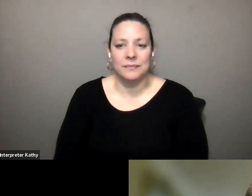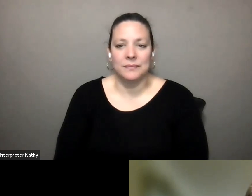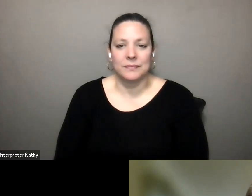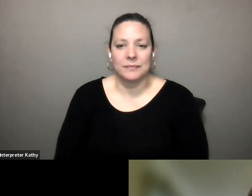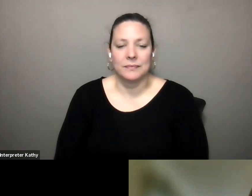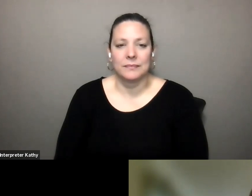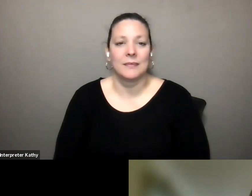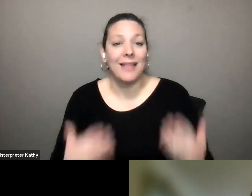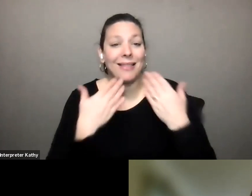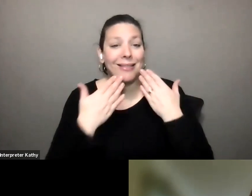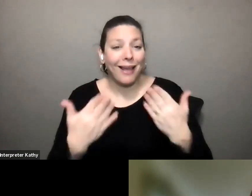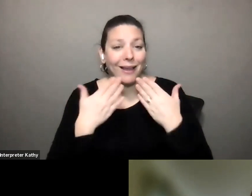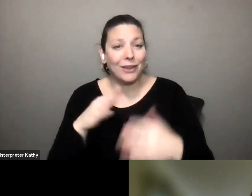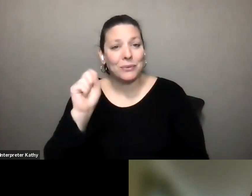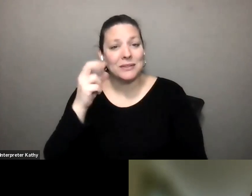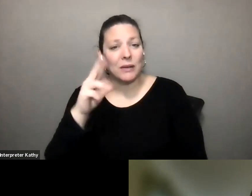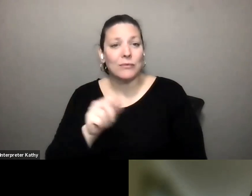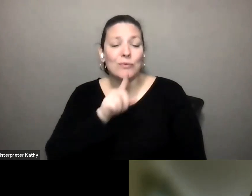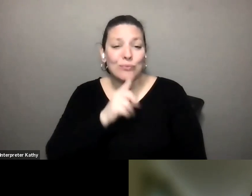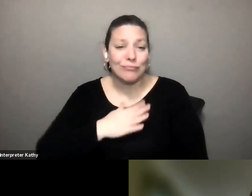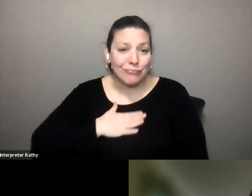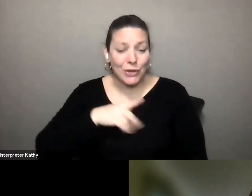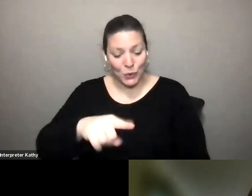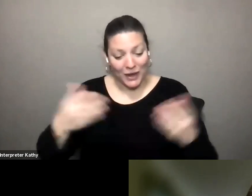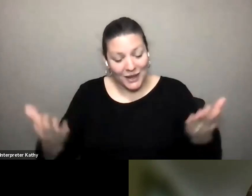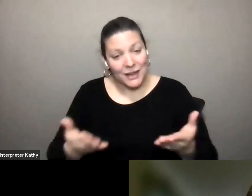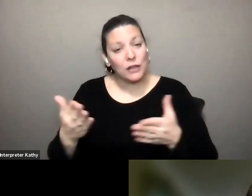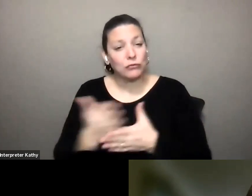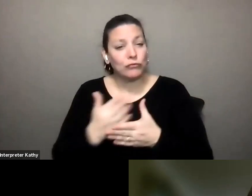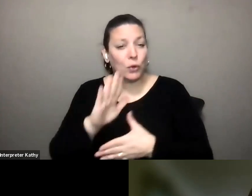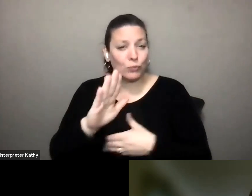thank you so much sarah we really appreciate you being here and telling your story